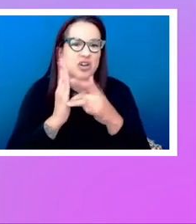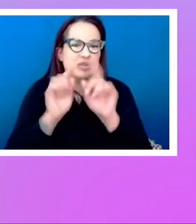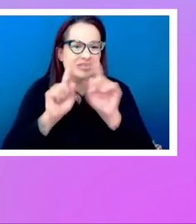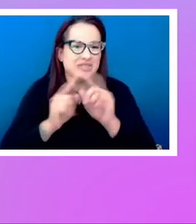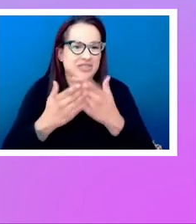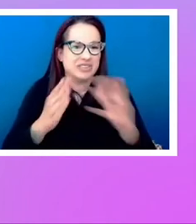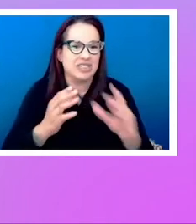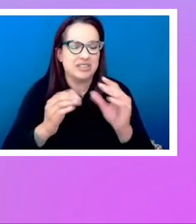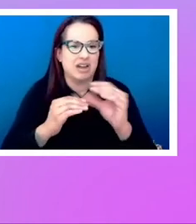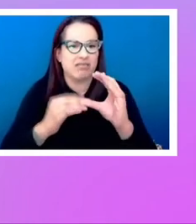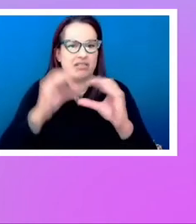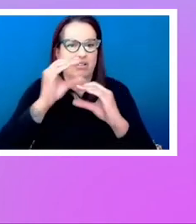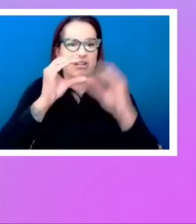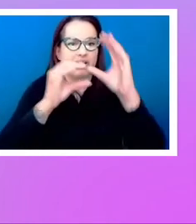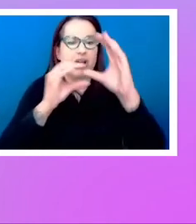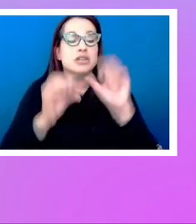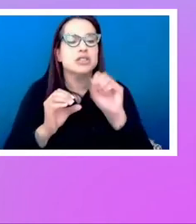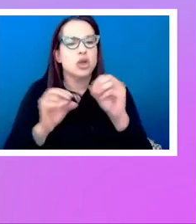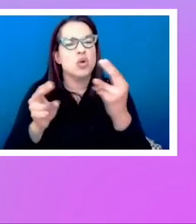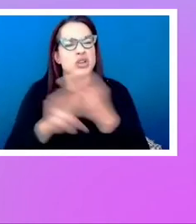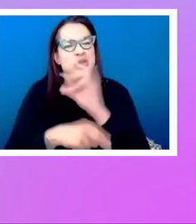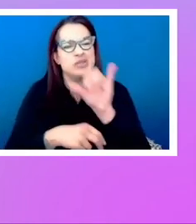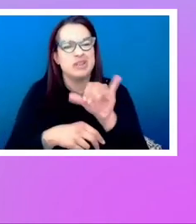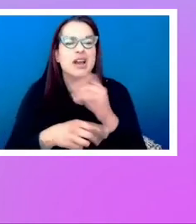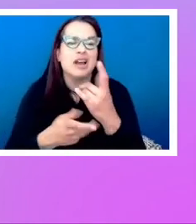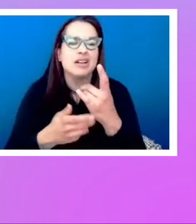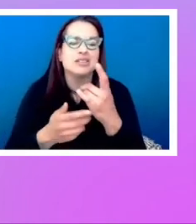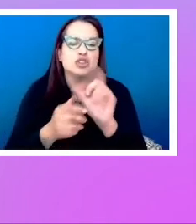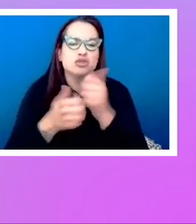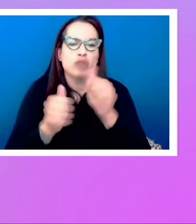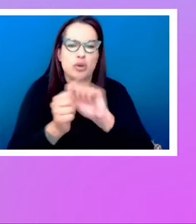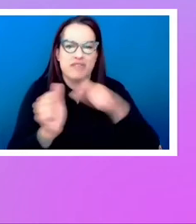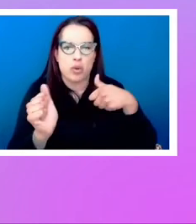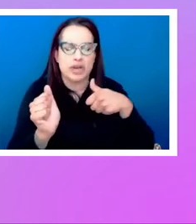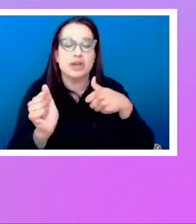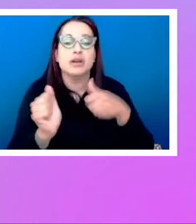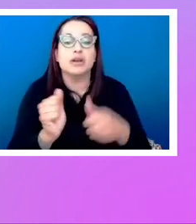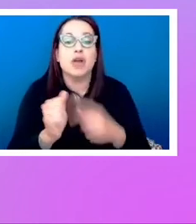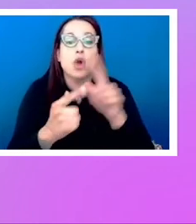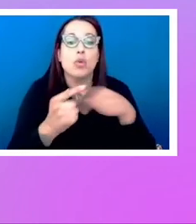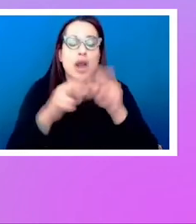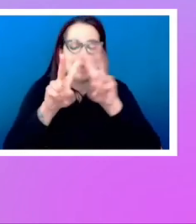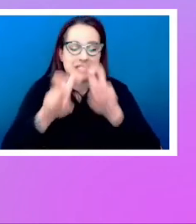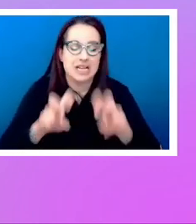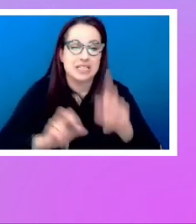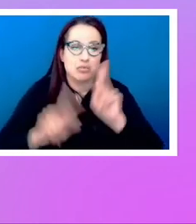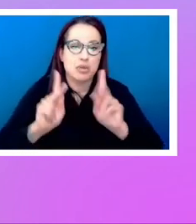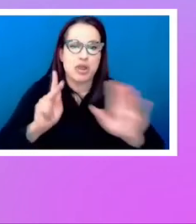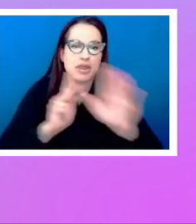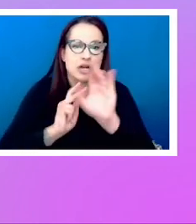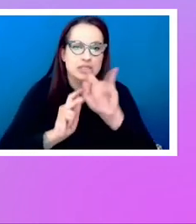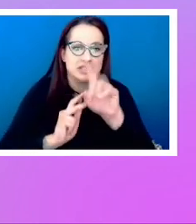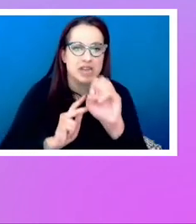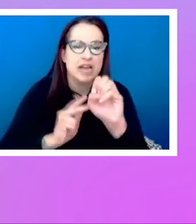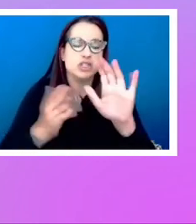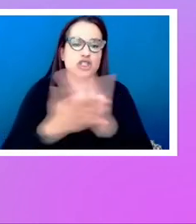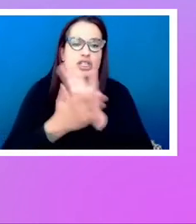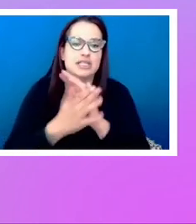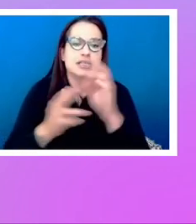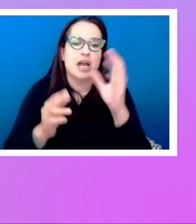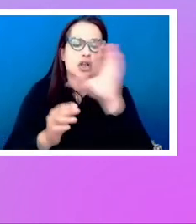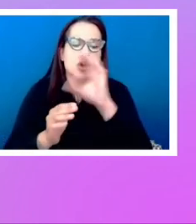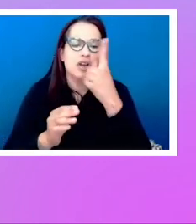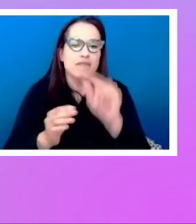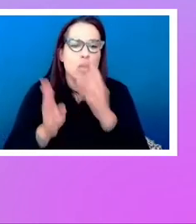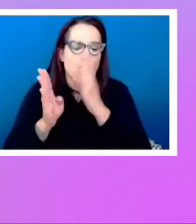So avoid doing that sort of thing. When I'm assessing people's style sheets, looking for the use of order is something I'll